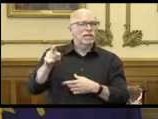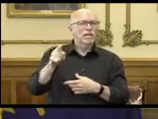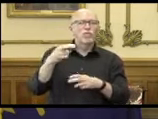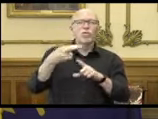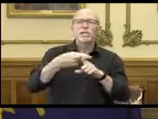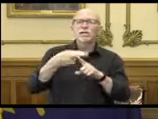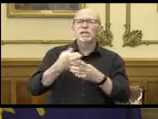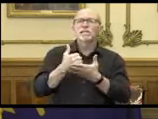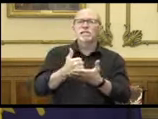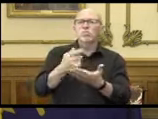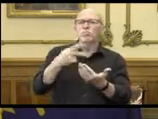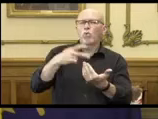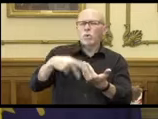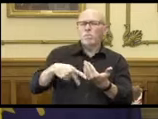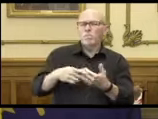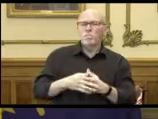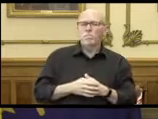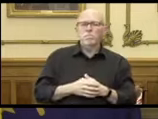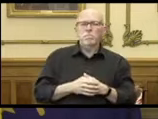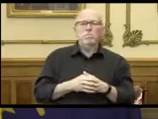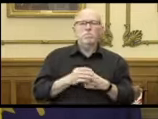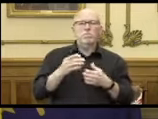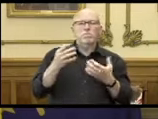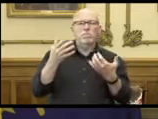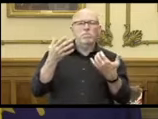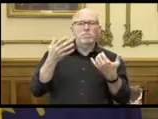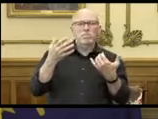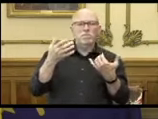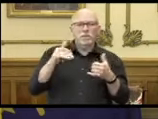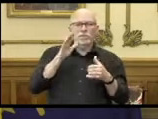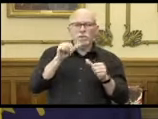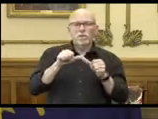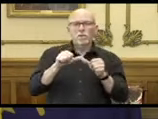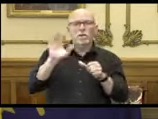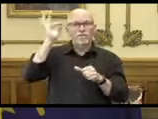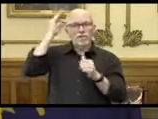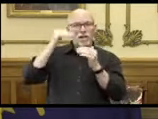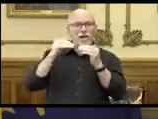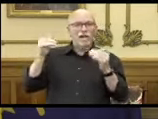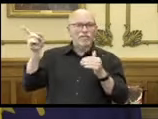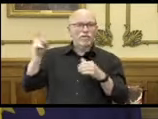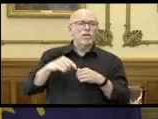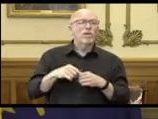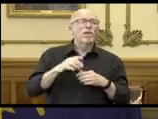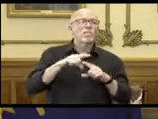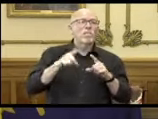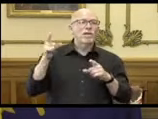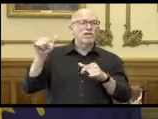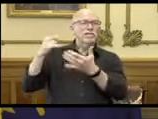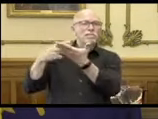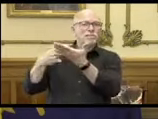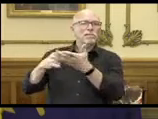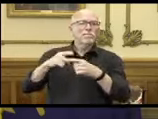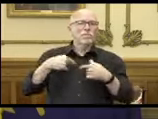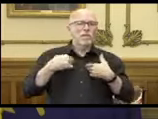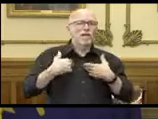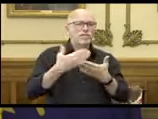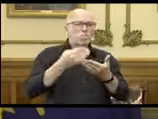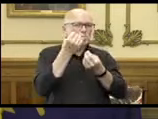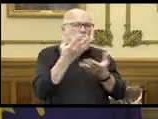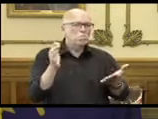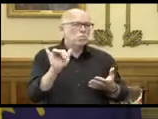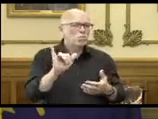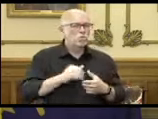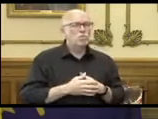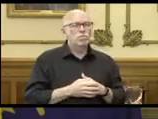program. There's talk ongoing now at the federal level, but we have some updates for you all as